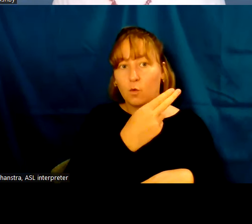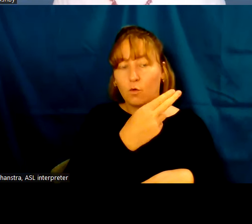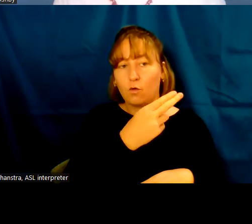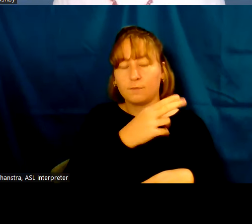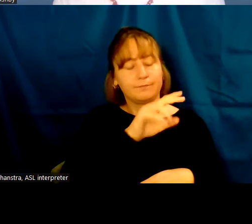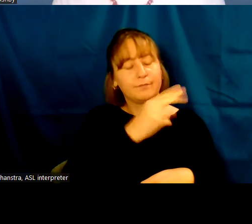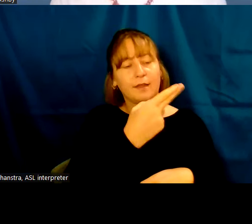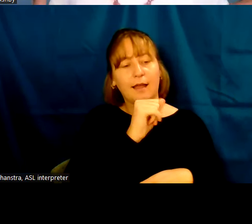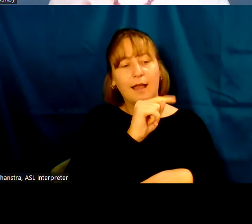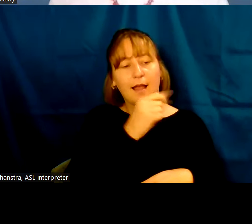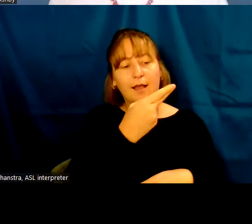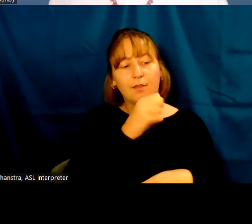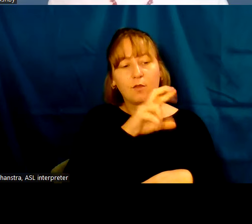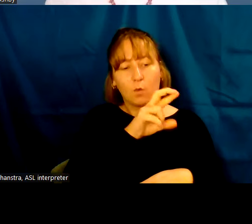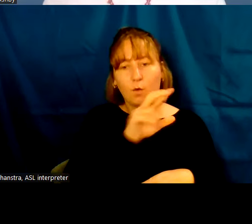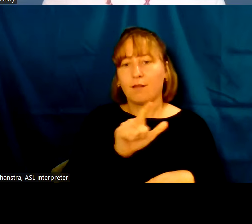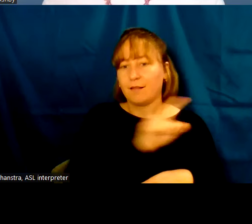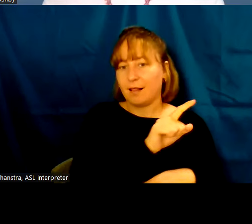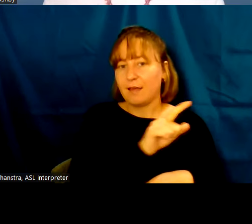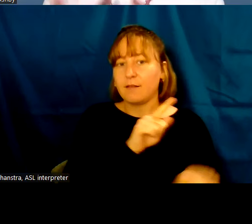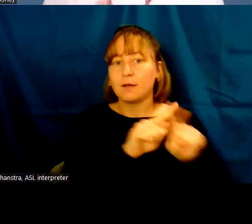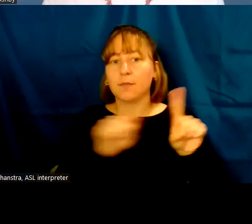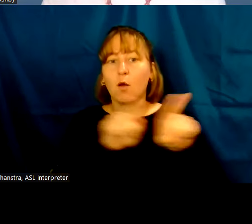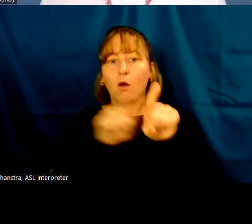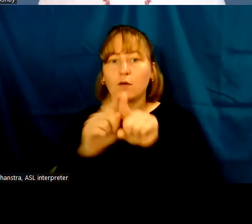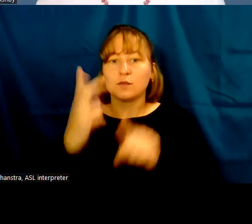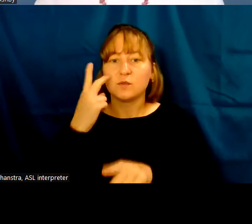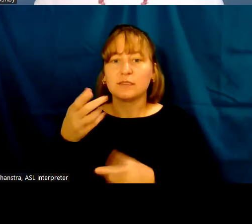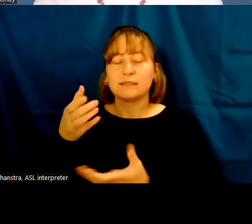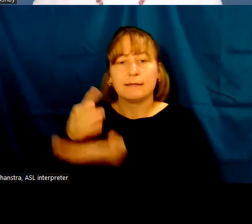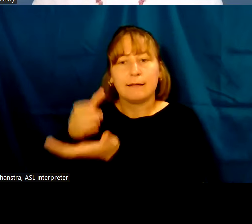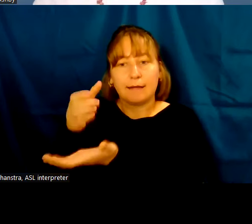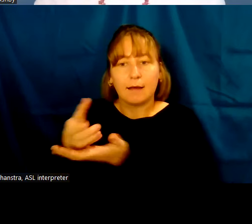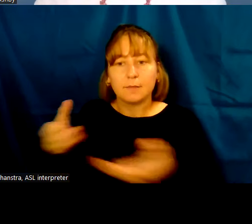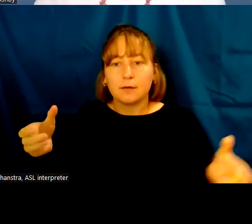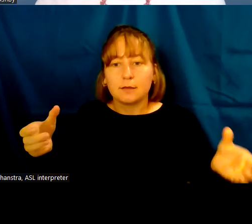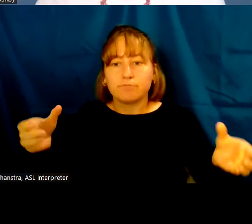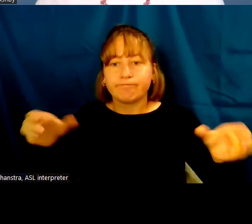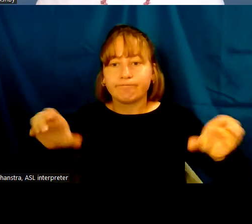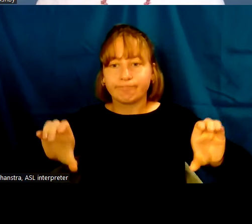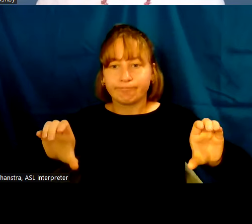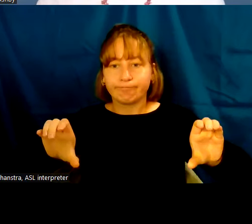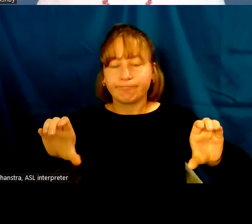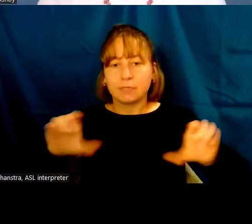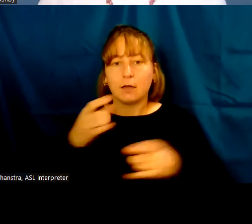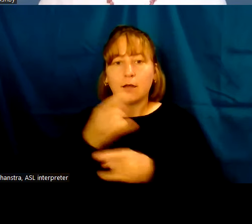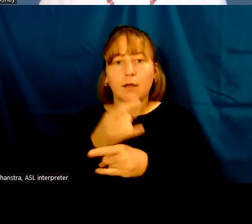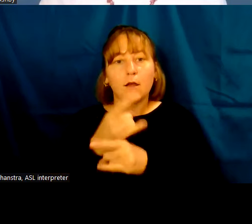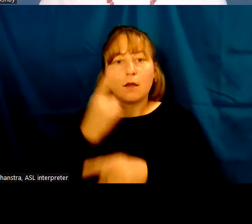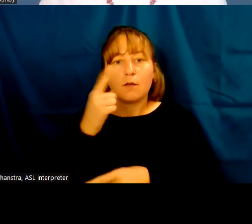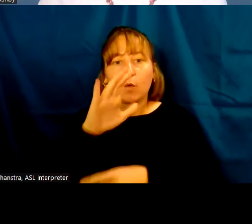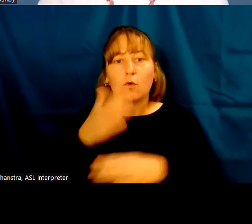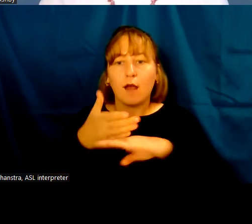libation vessels that are tipped to the center toward the queen, pouring out an eternal libation for her